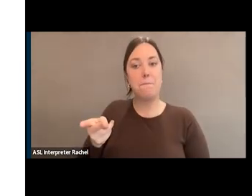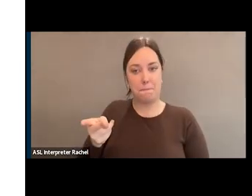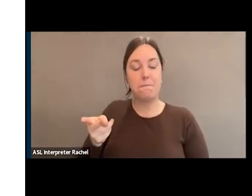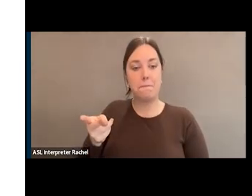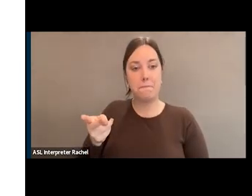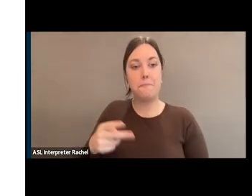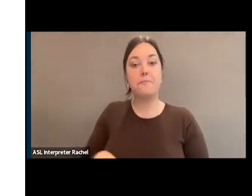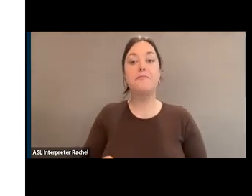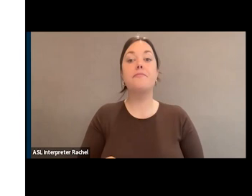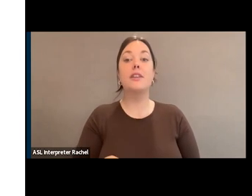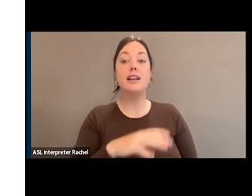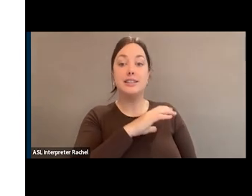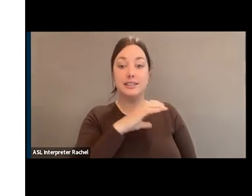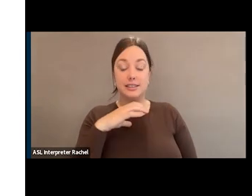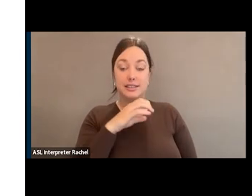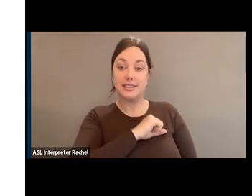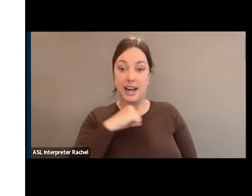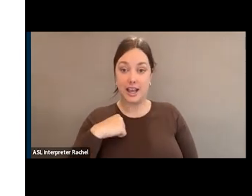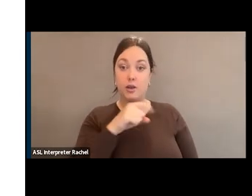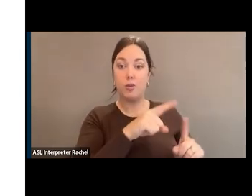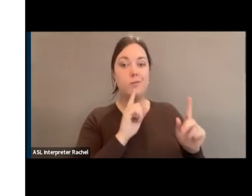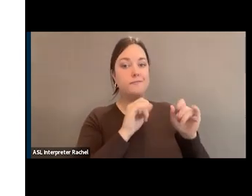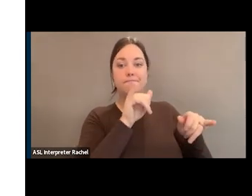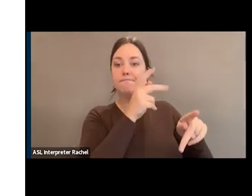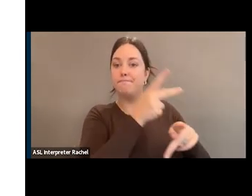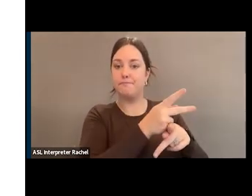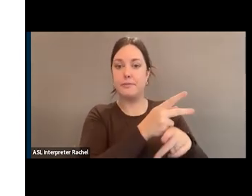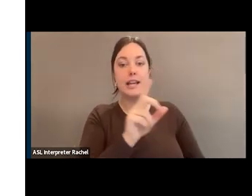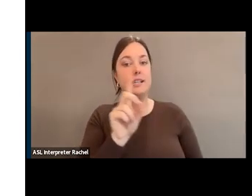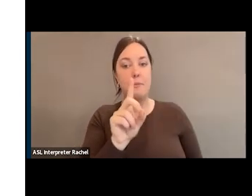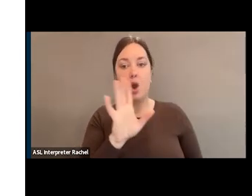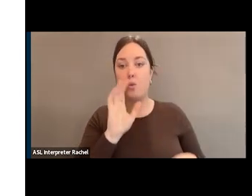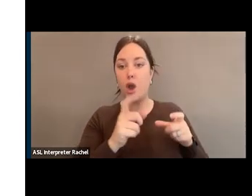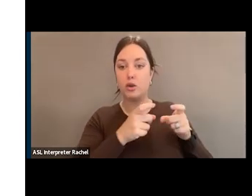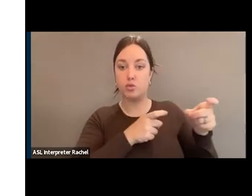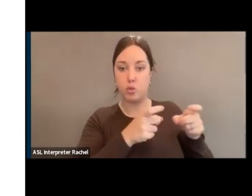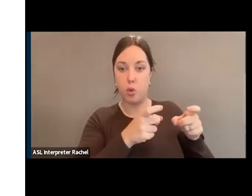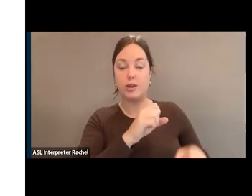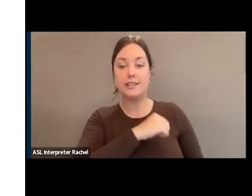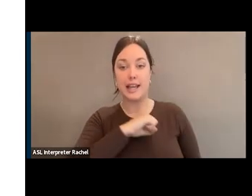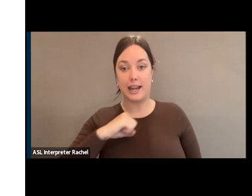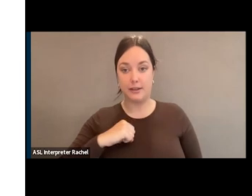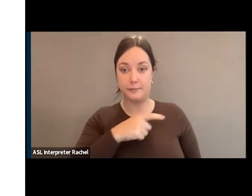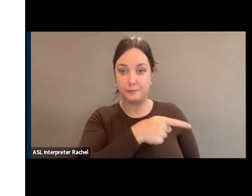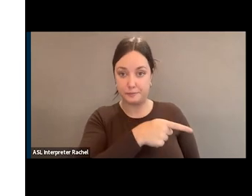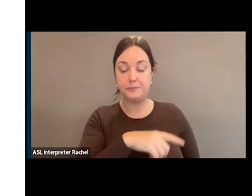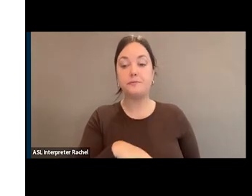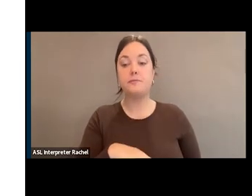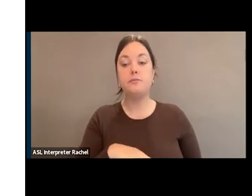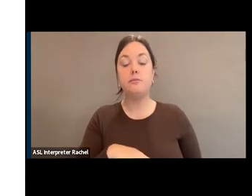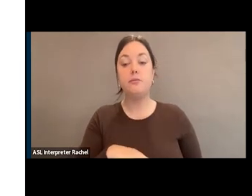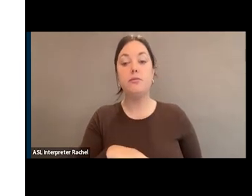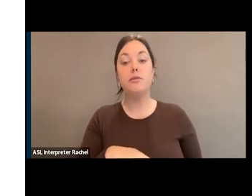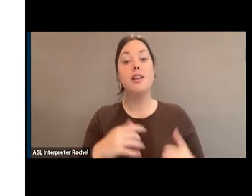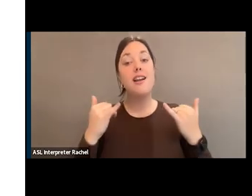will remain in control. The Democrats will remain in control of the Senate. At the moment, at minimally,